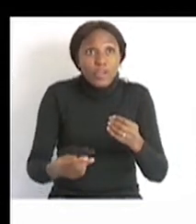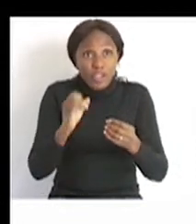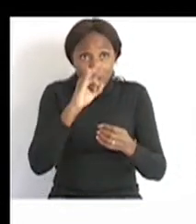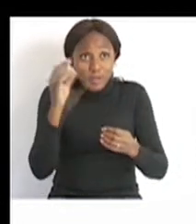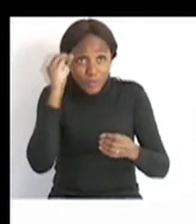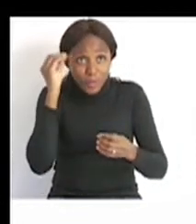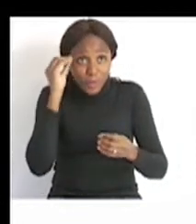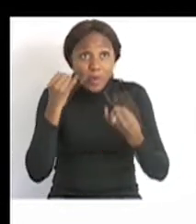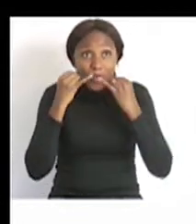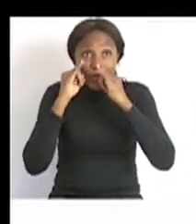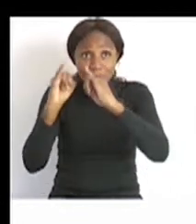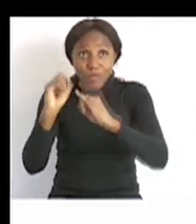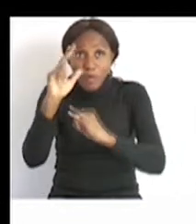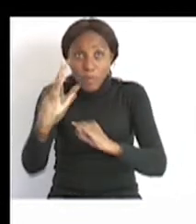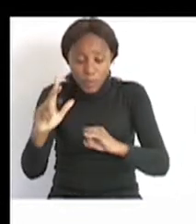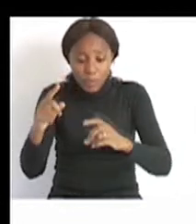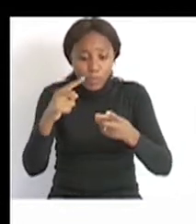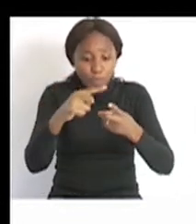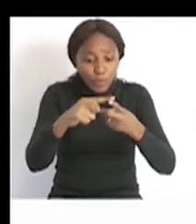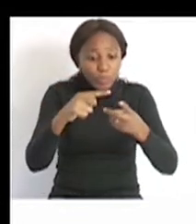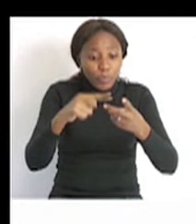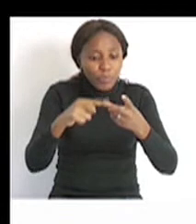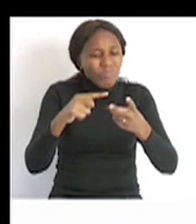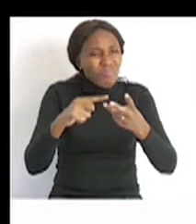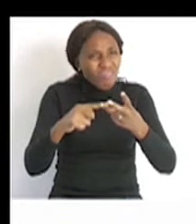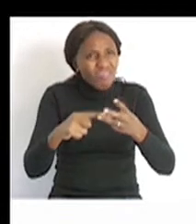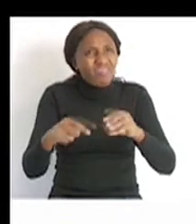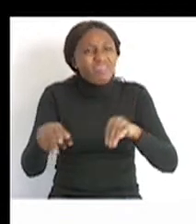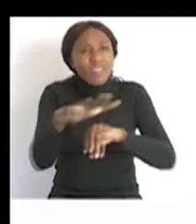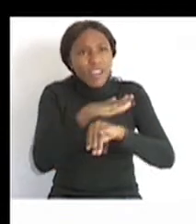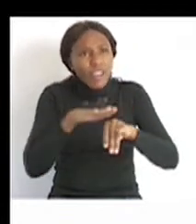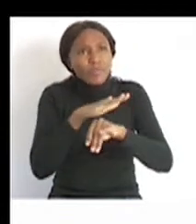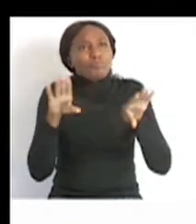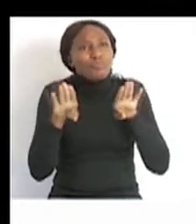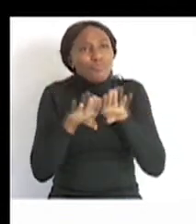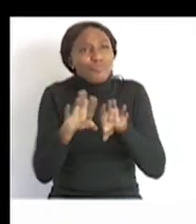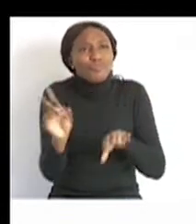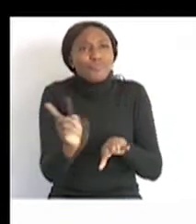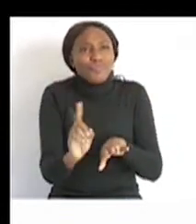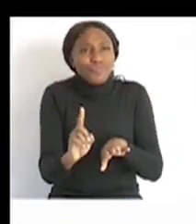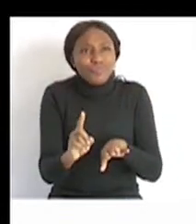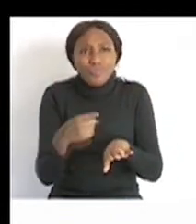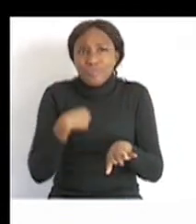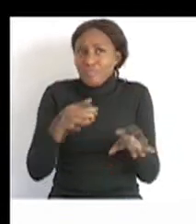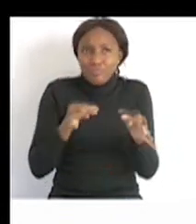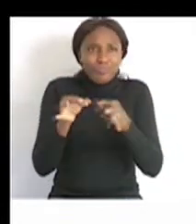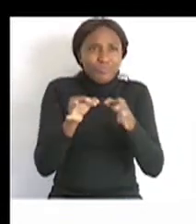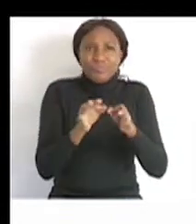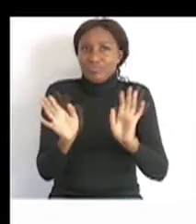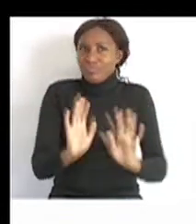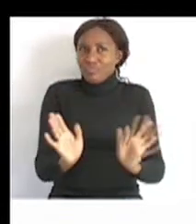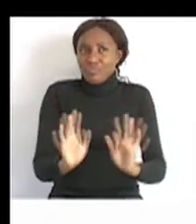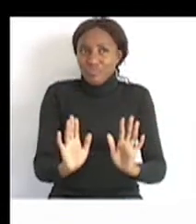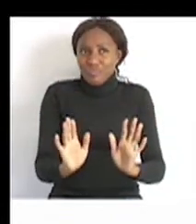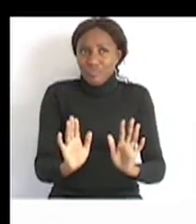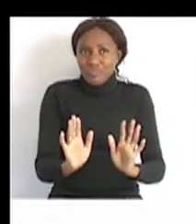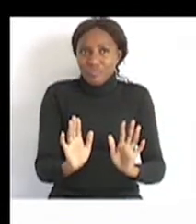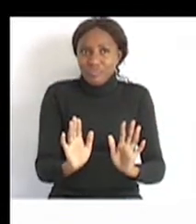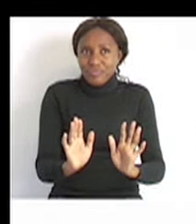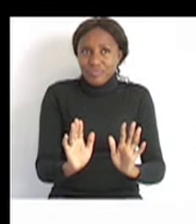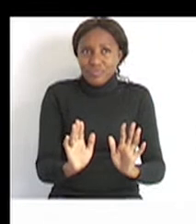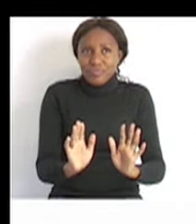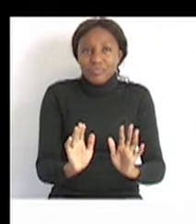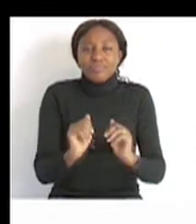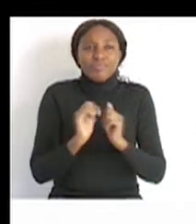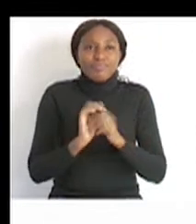what you think a herbivore, carnivore and omnivore is. So I'm not going to give you the answer, but I'm going to tell you lucky for us,